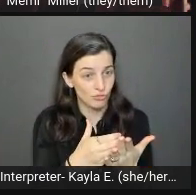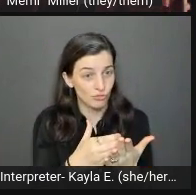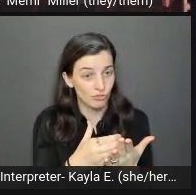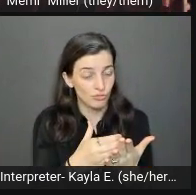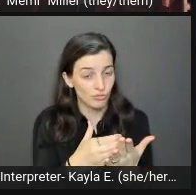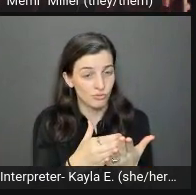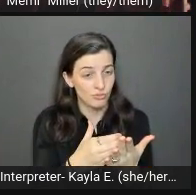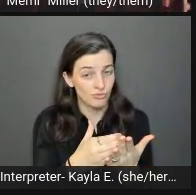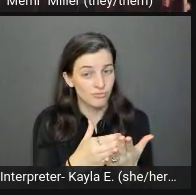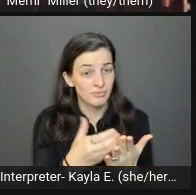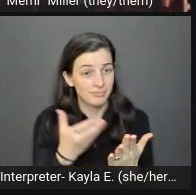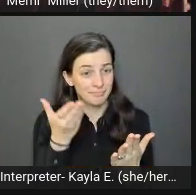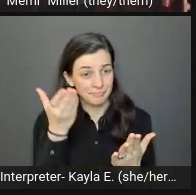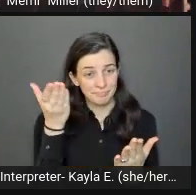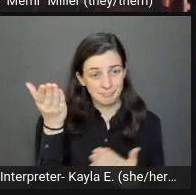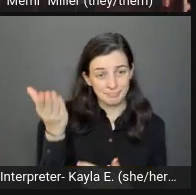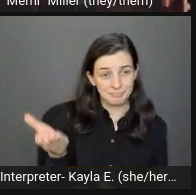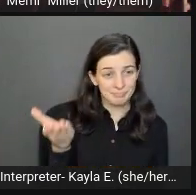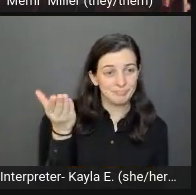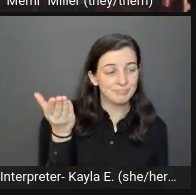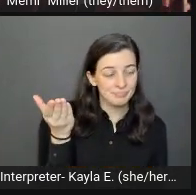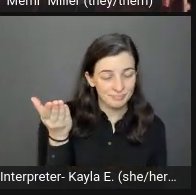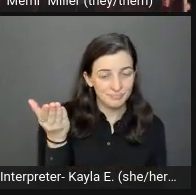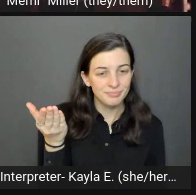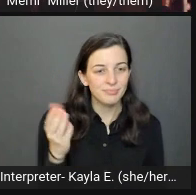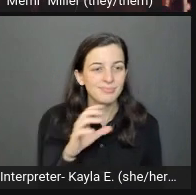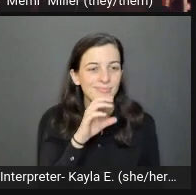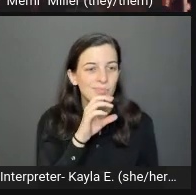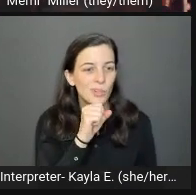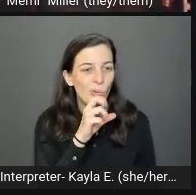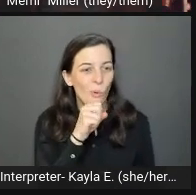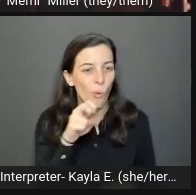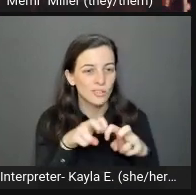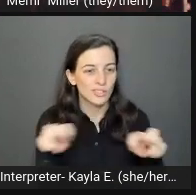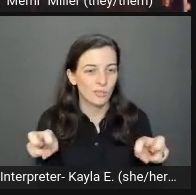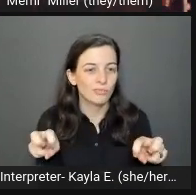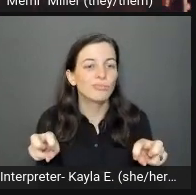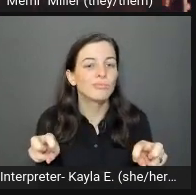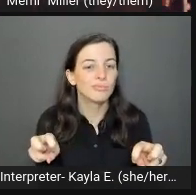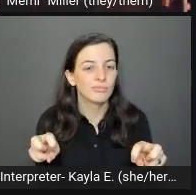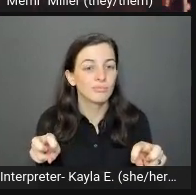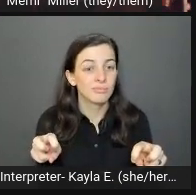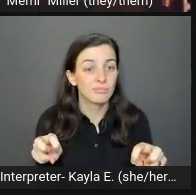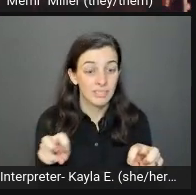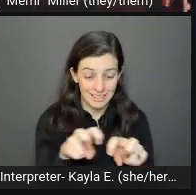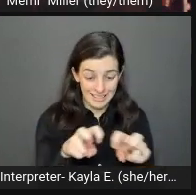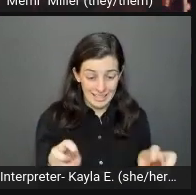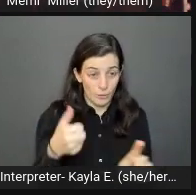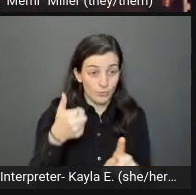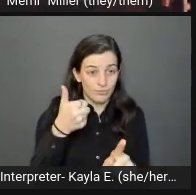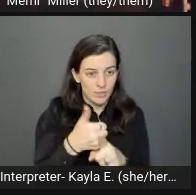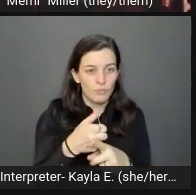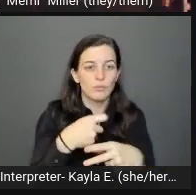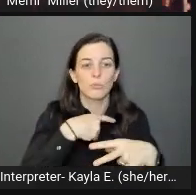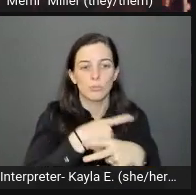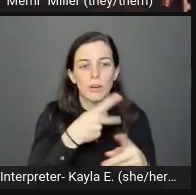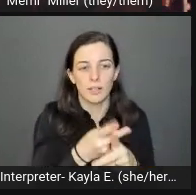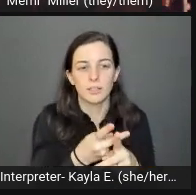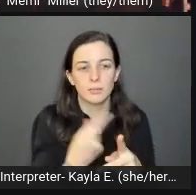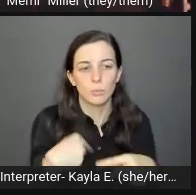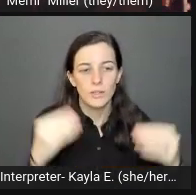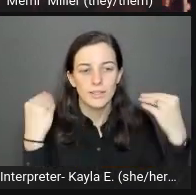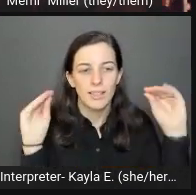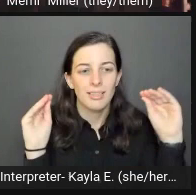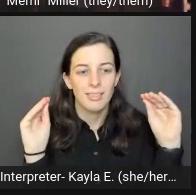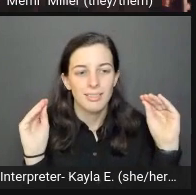On this slide, we have an image of an orange couch. The couch is our product. So how do you describe